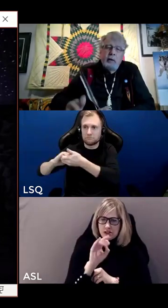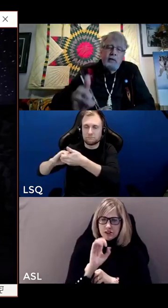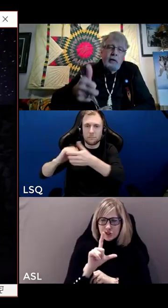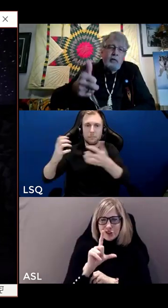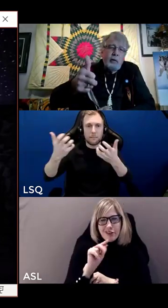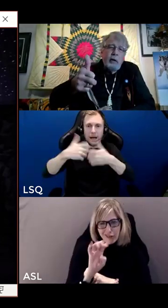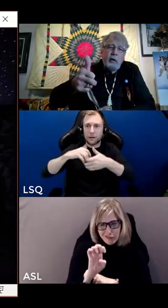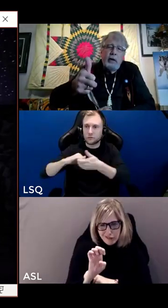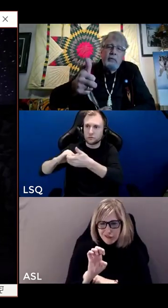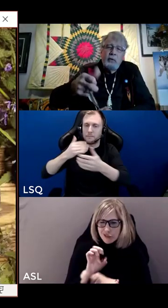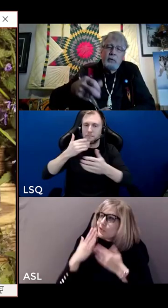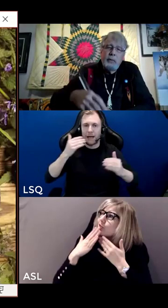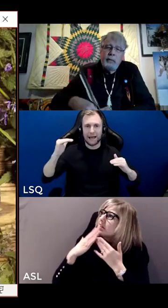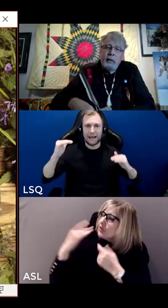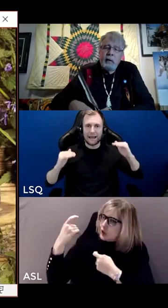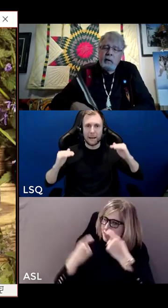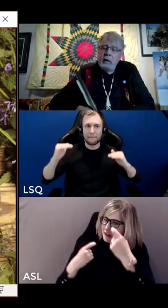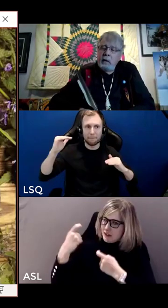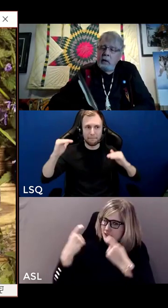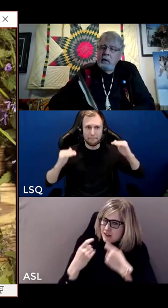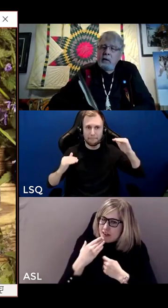For these gifts, we are grateful.